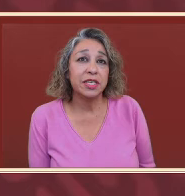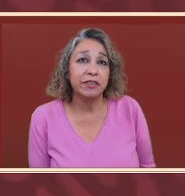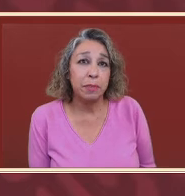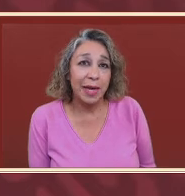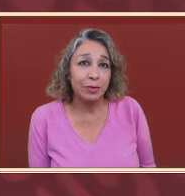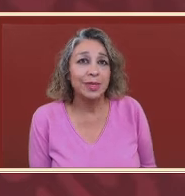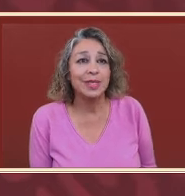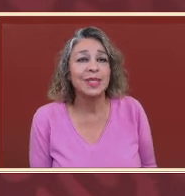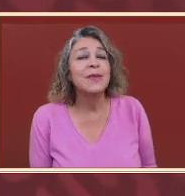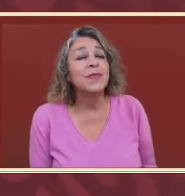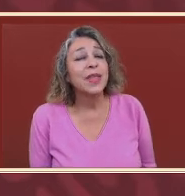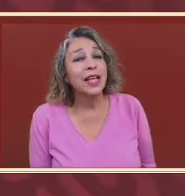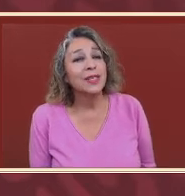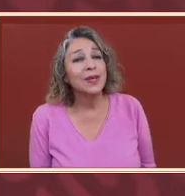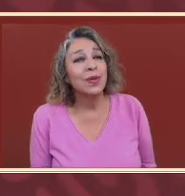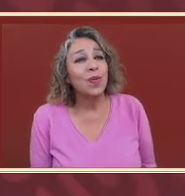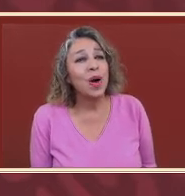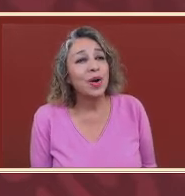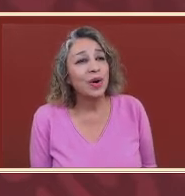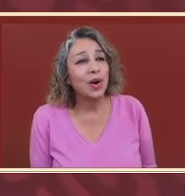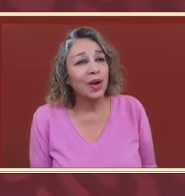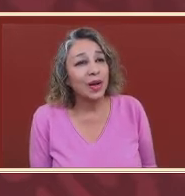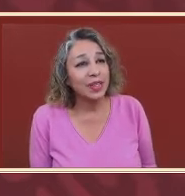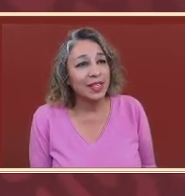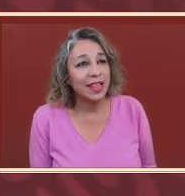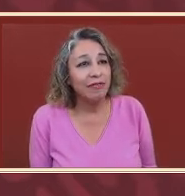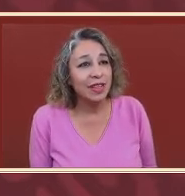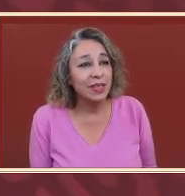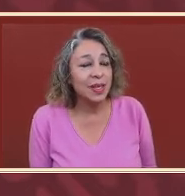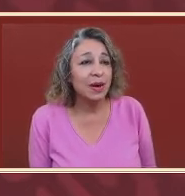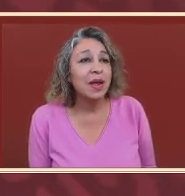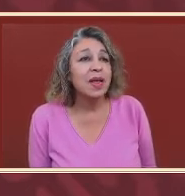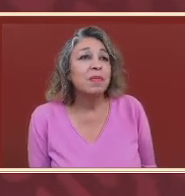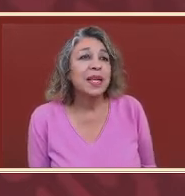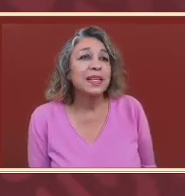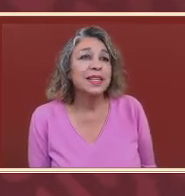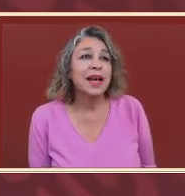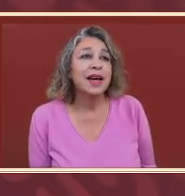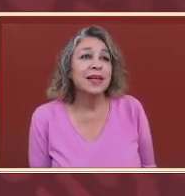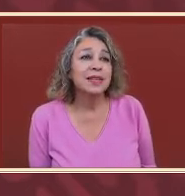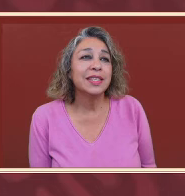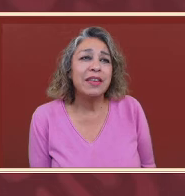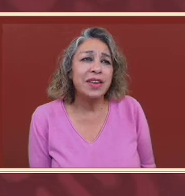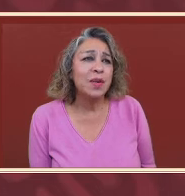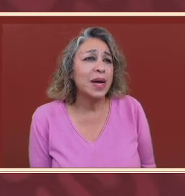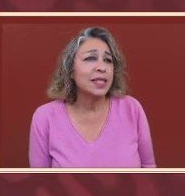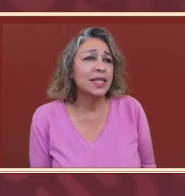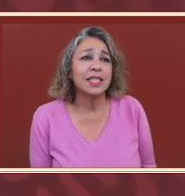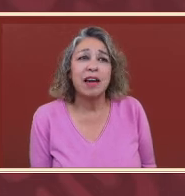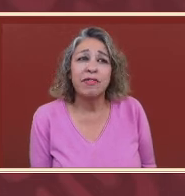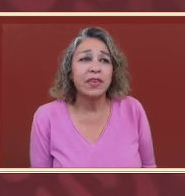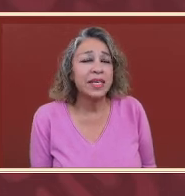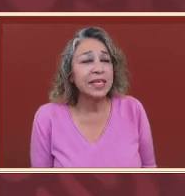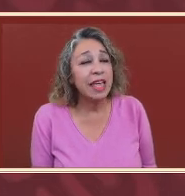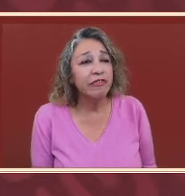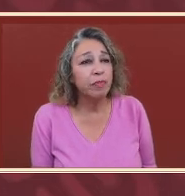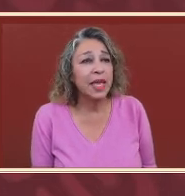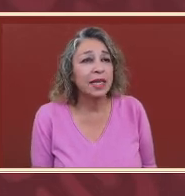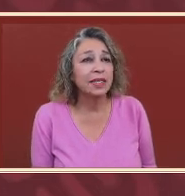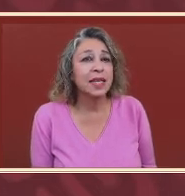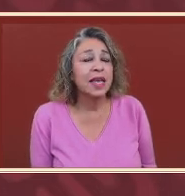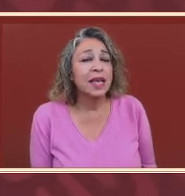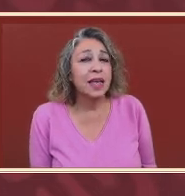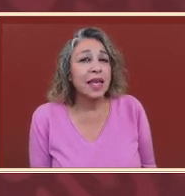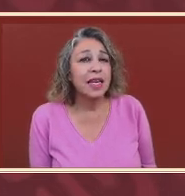of a bunch of mountains. And so the water constantly fills there. Plus, uh, safety wise, it's not very safe